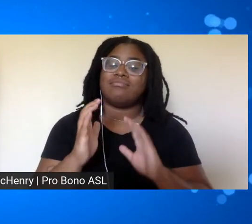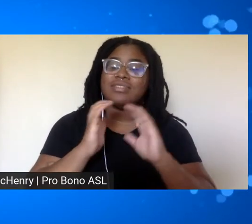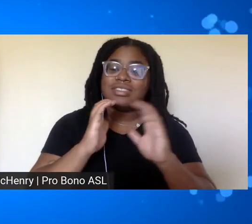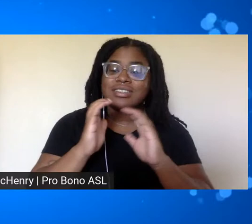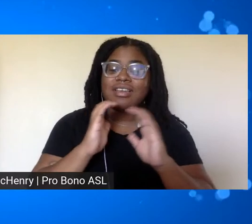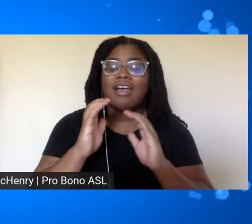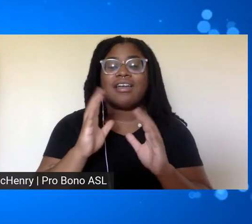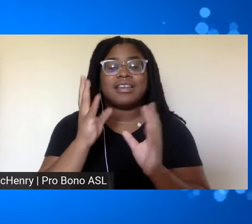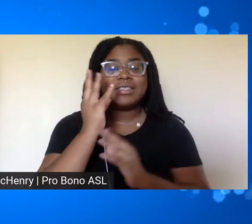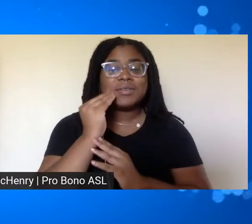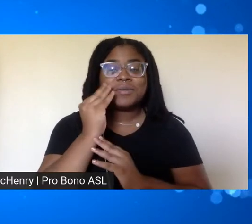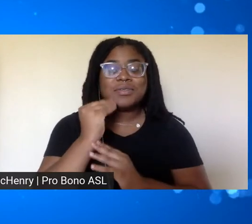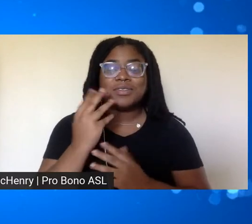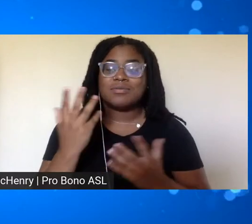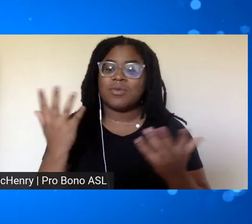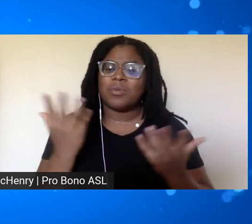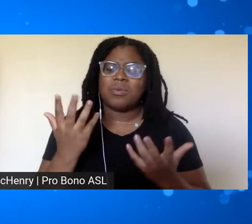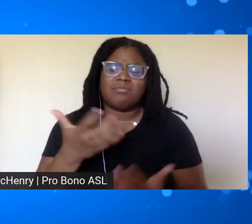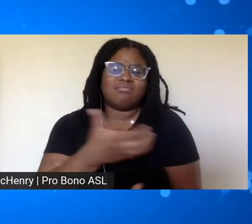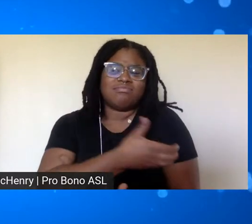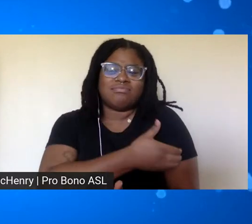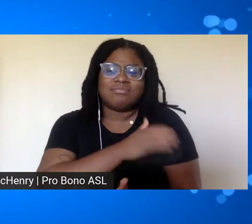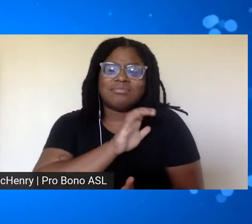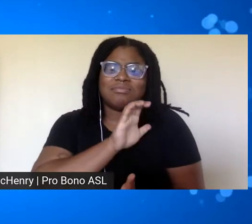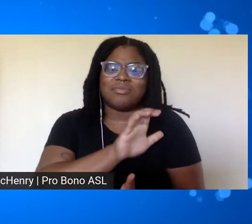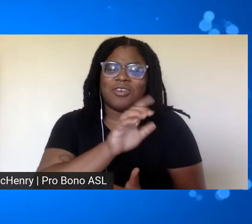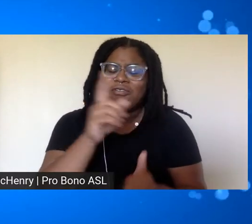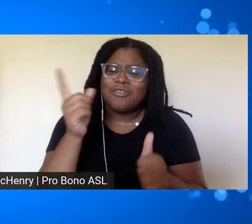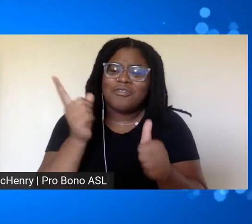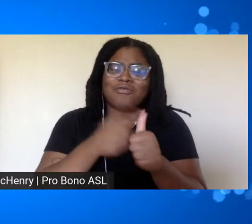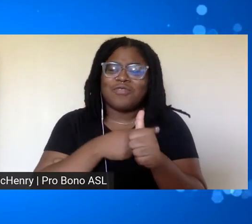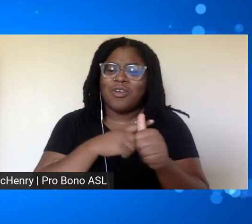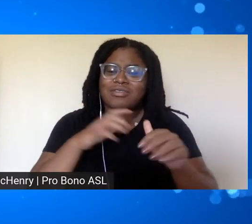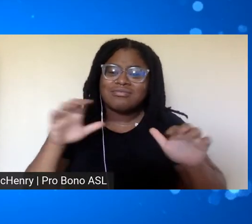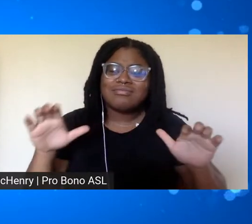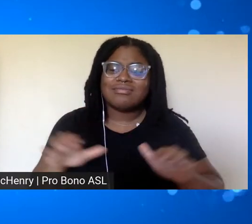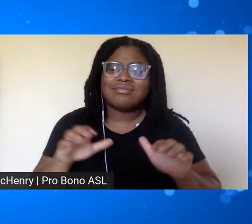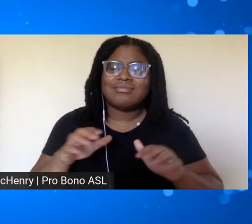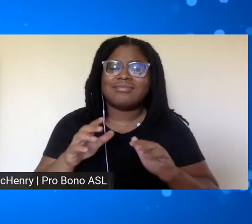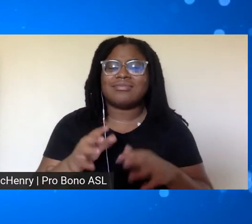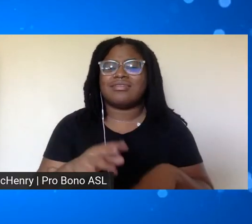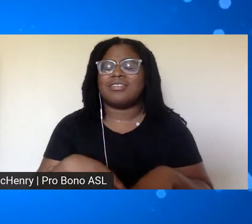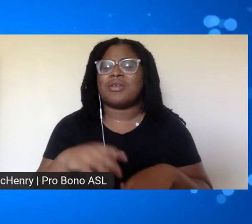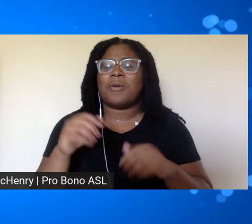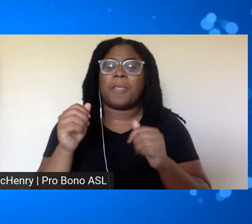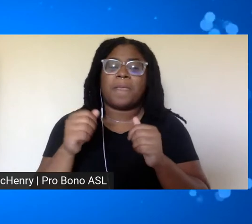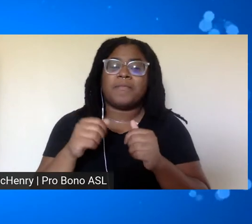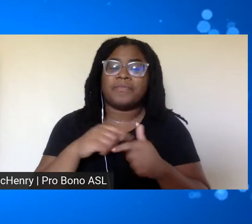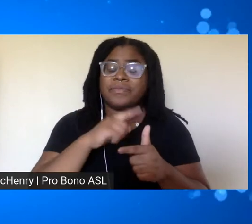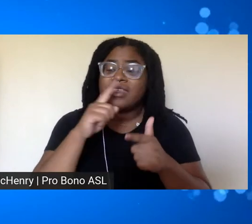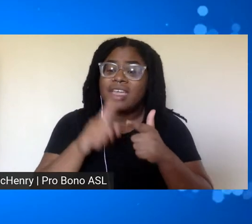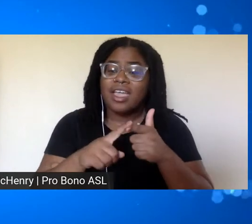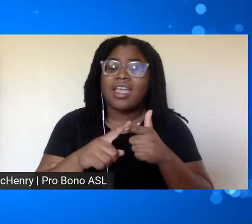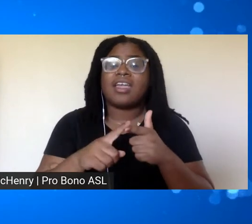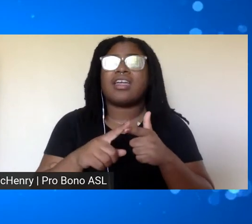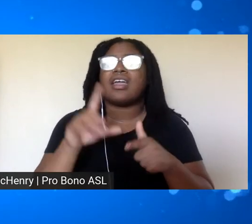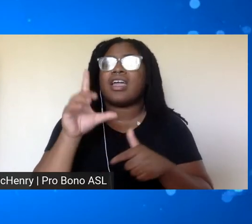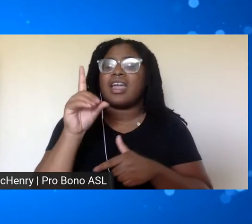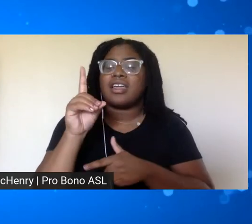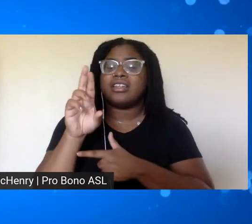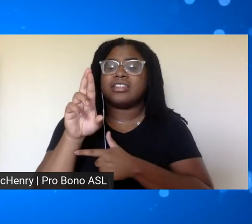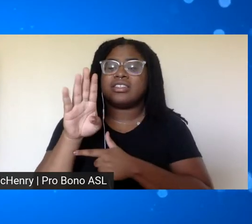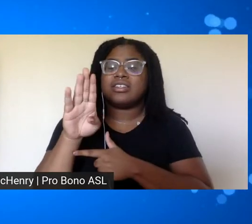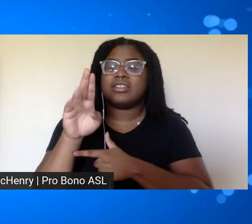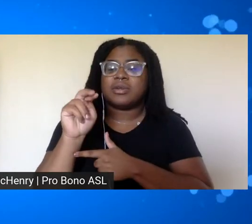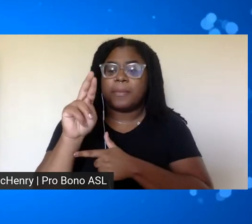a powerful first segment with ambassador andrew young and then with dr bernie say king our ceo coming on